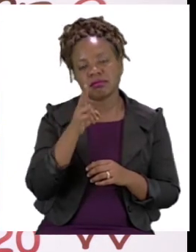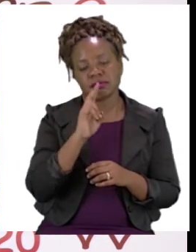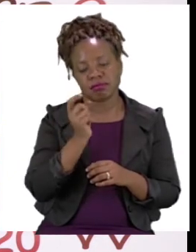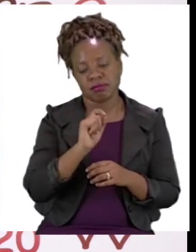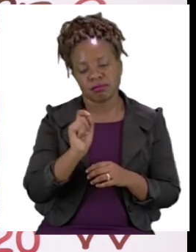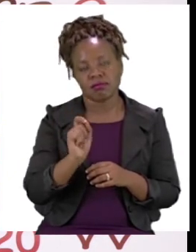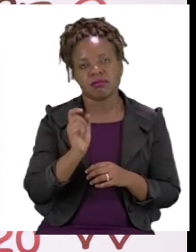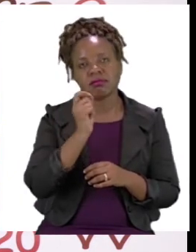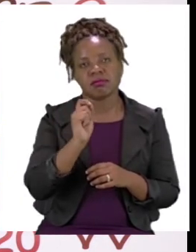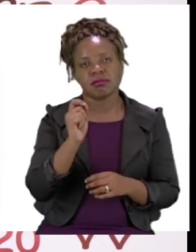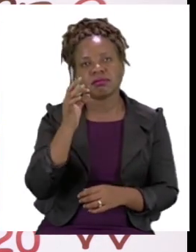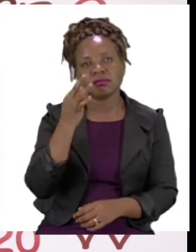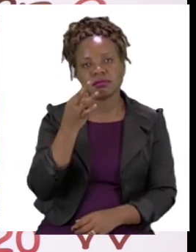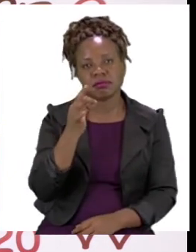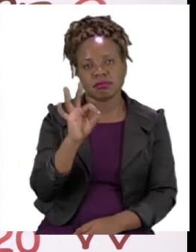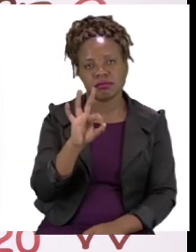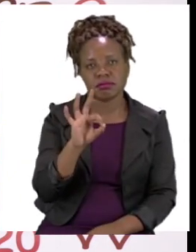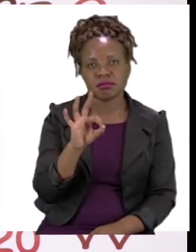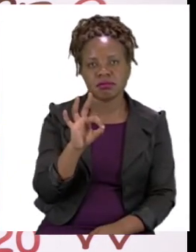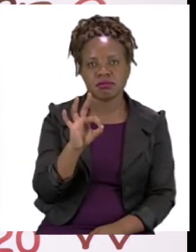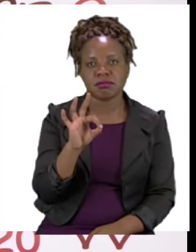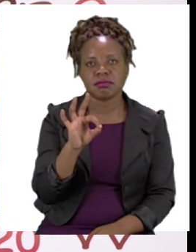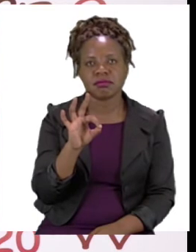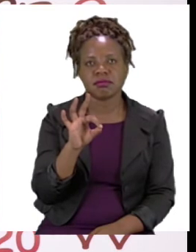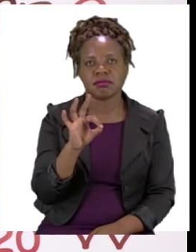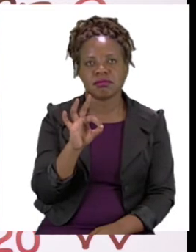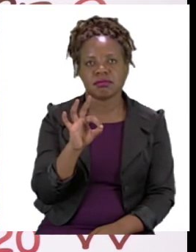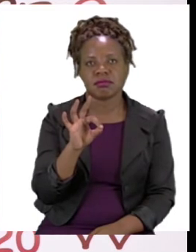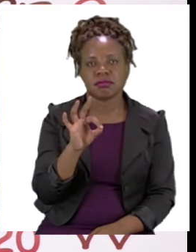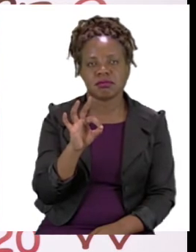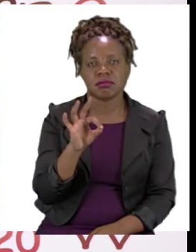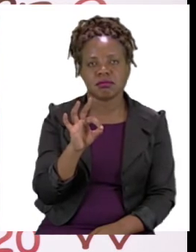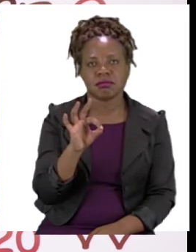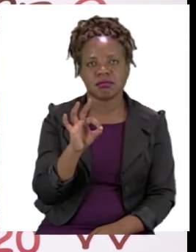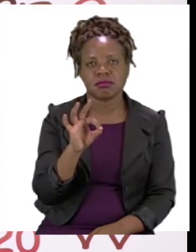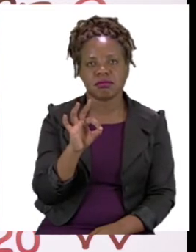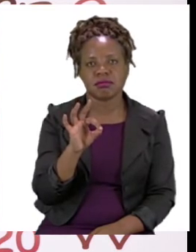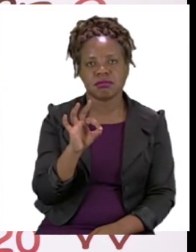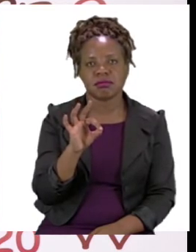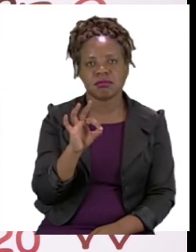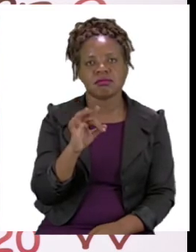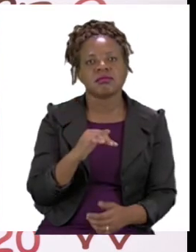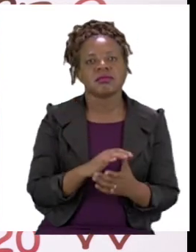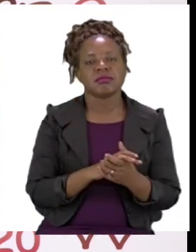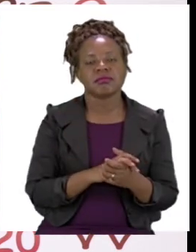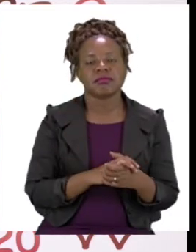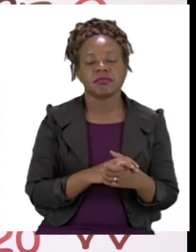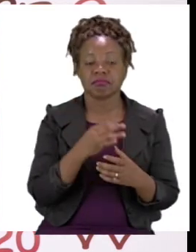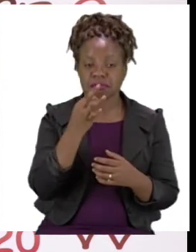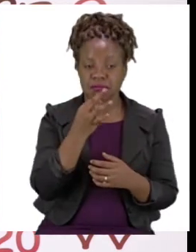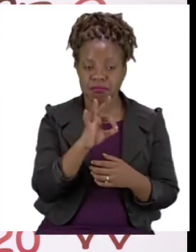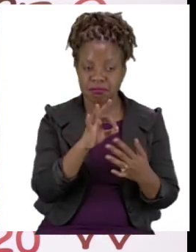May you please write 9 for your answer. Now let us continue from 9.